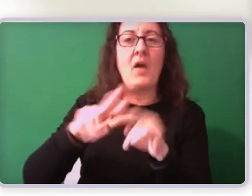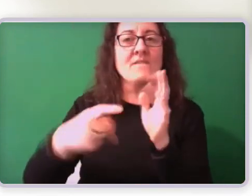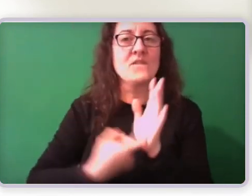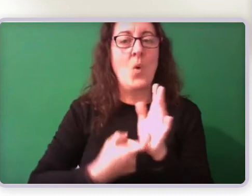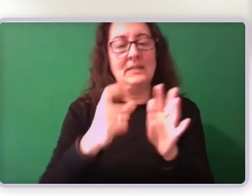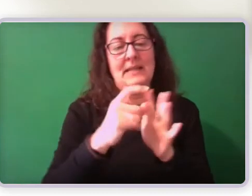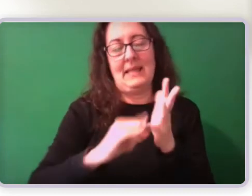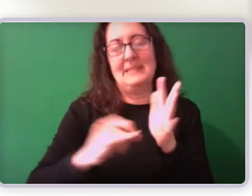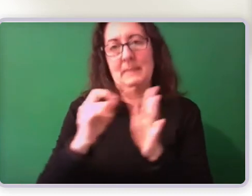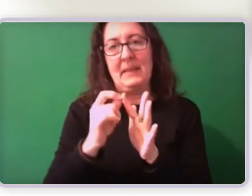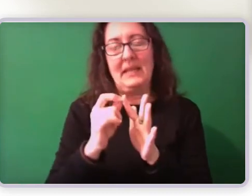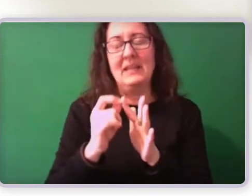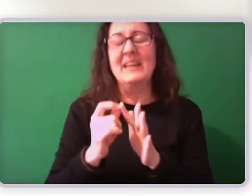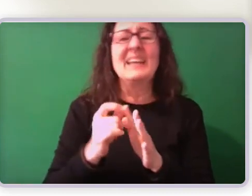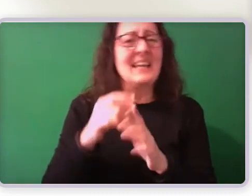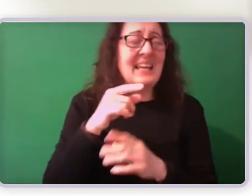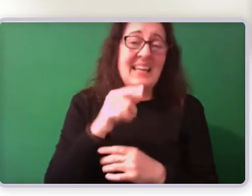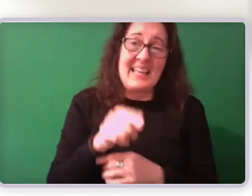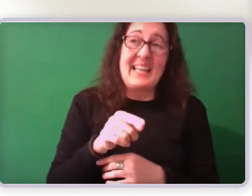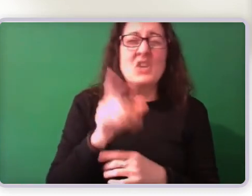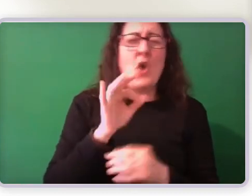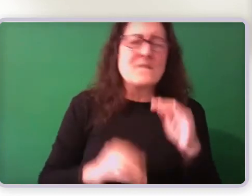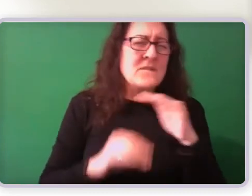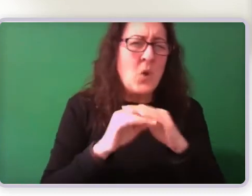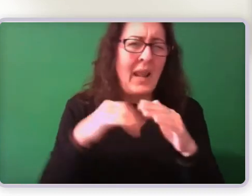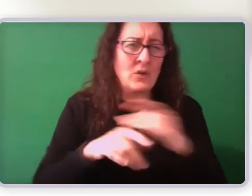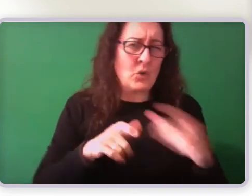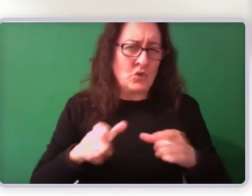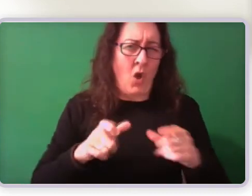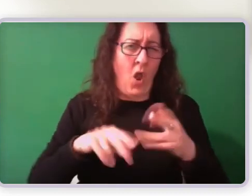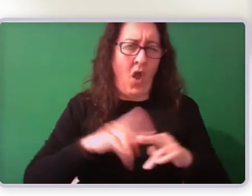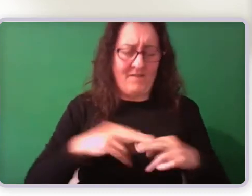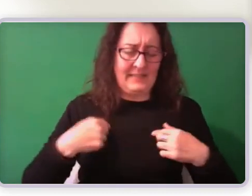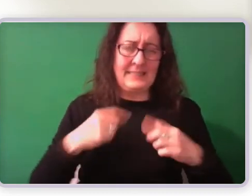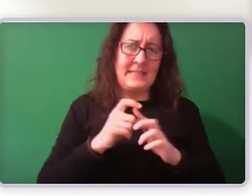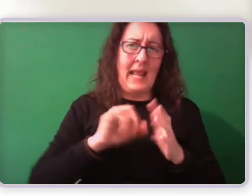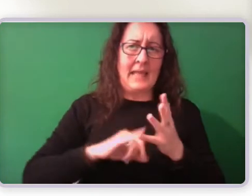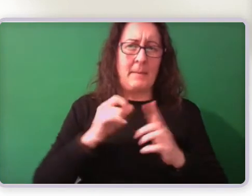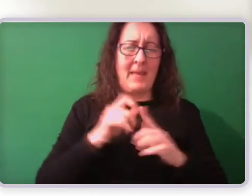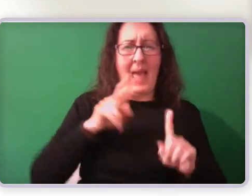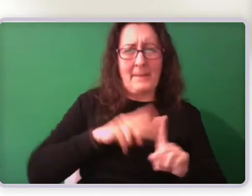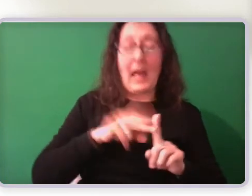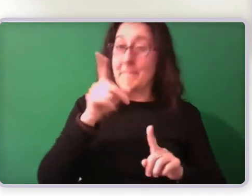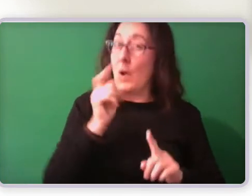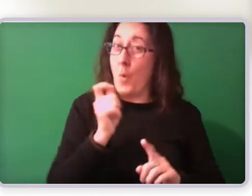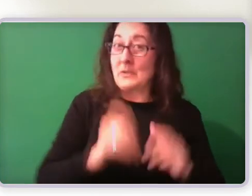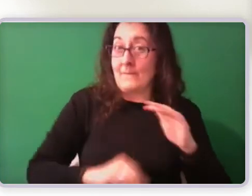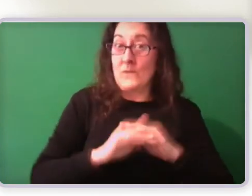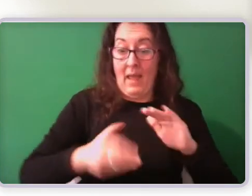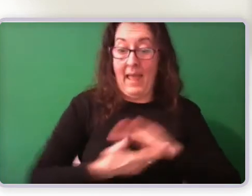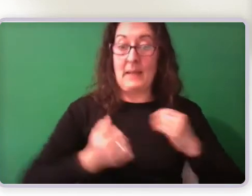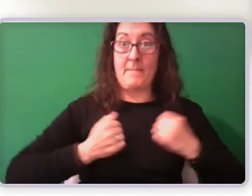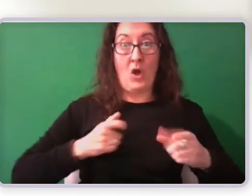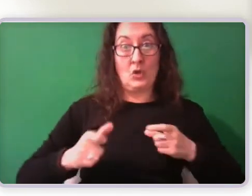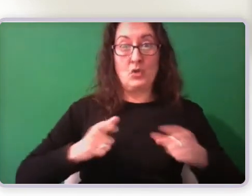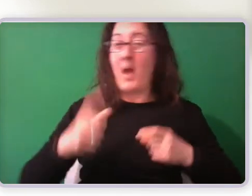completely in the control, of DSP applicants. It's something that they can approach their doctors and specialists and try and get to improve